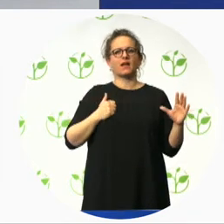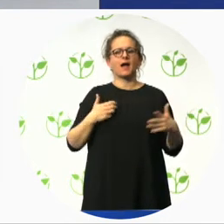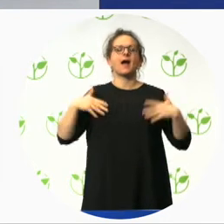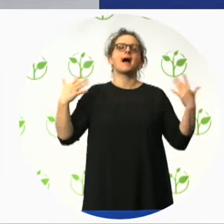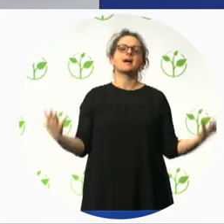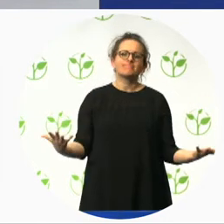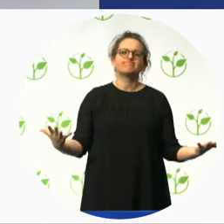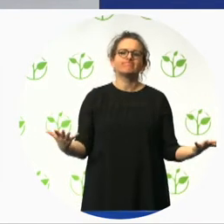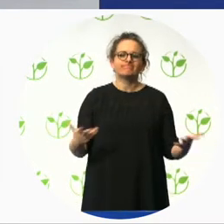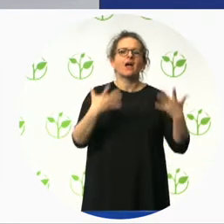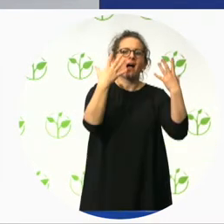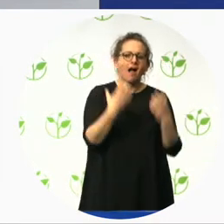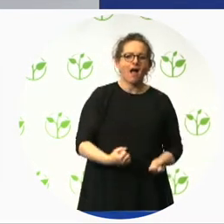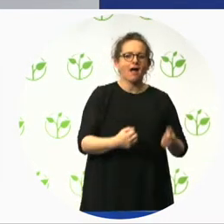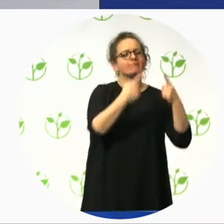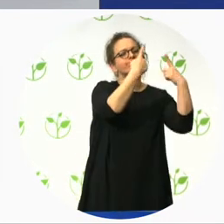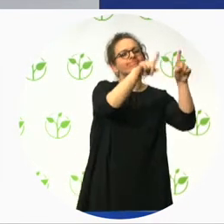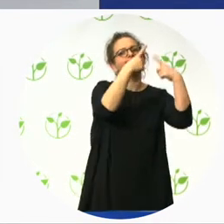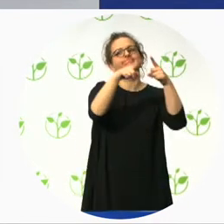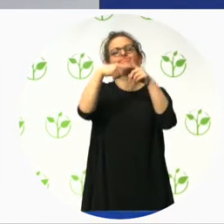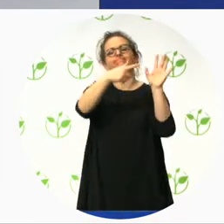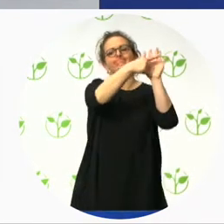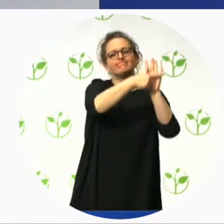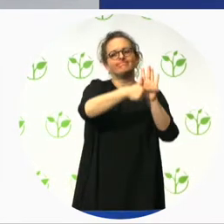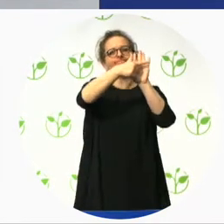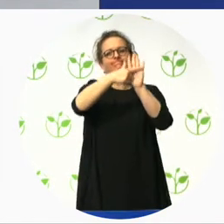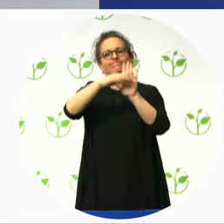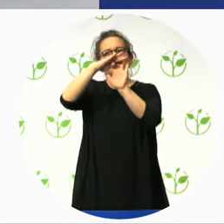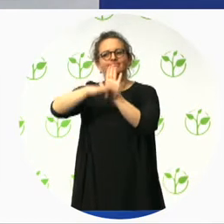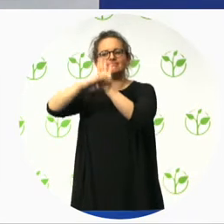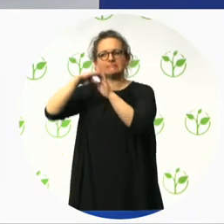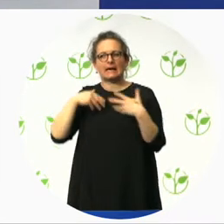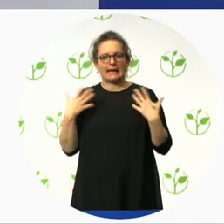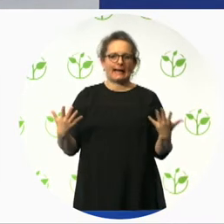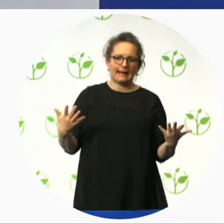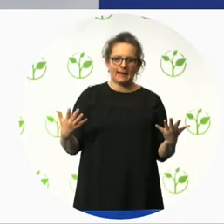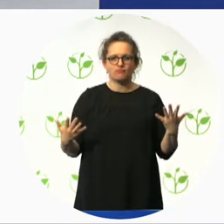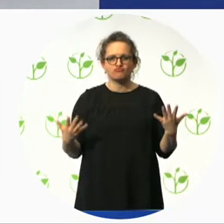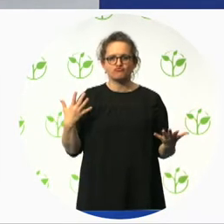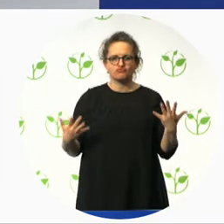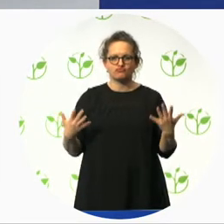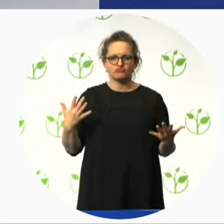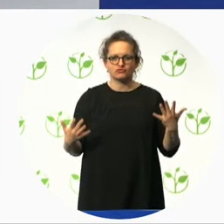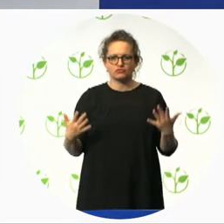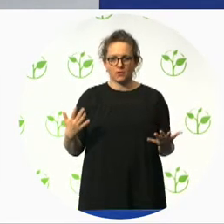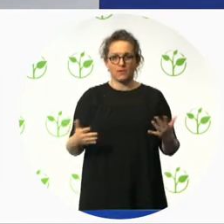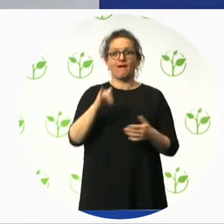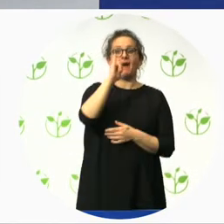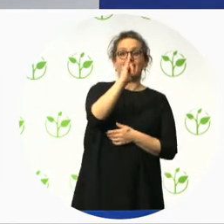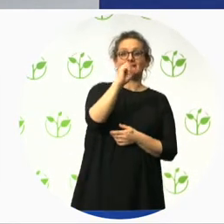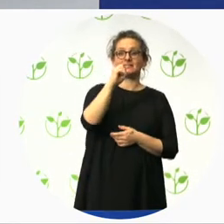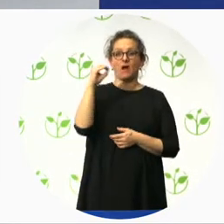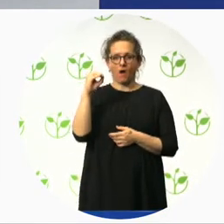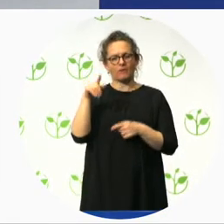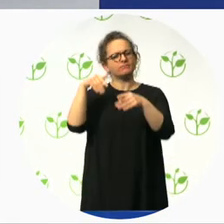So this slide specifically highlights specific ISO standards that impacts Gates' work on an international